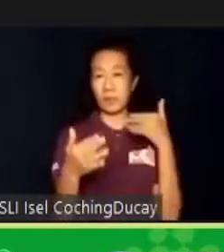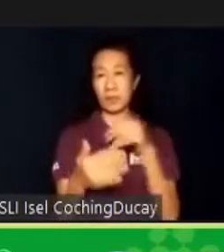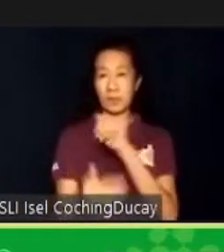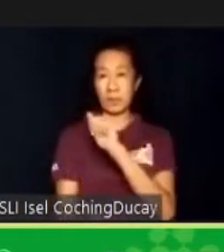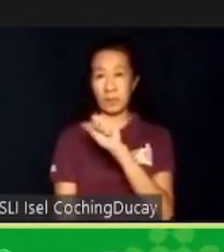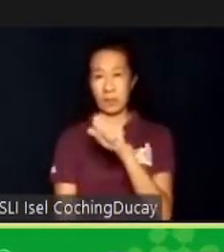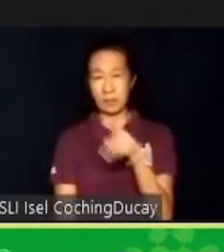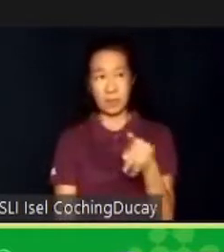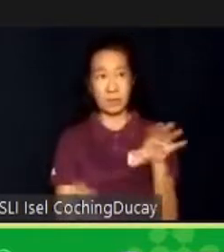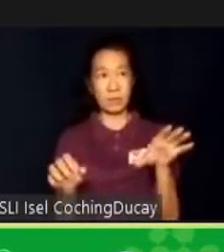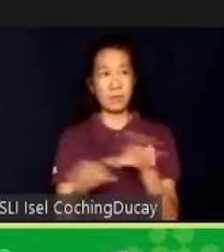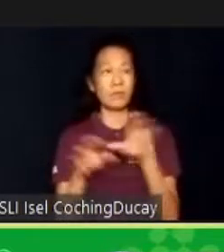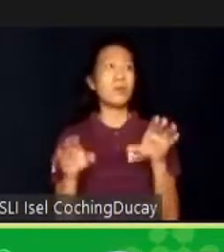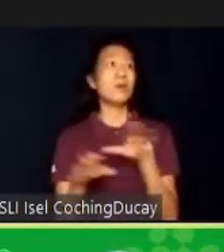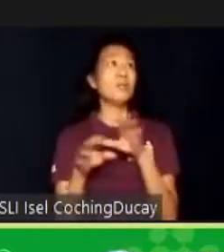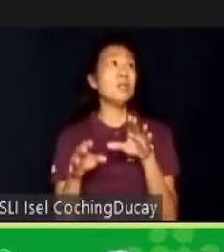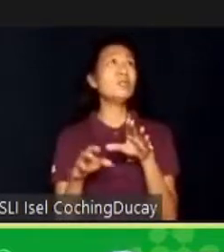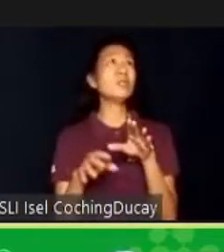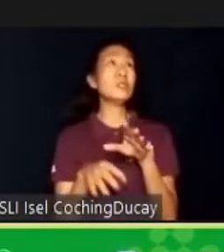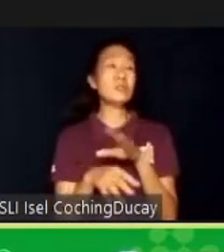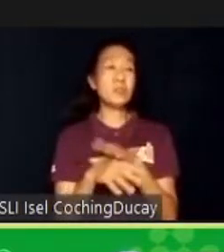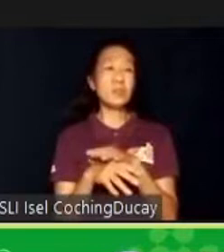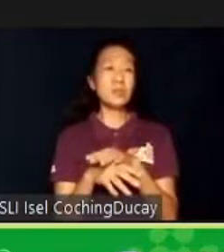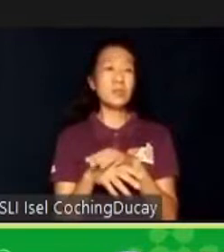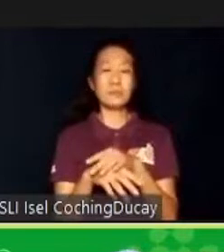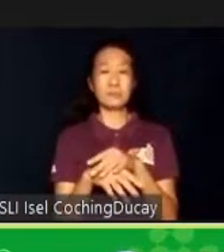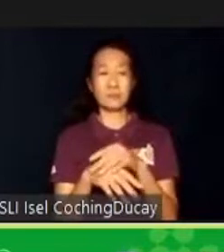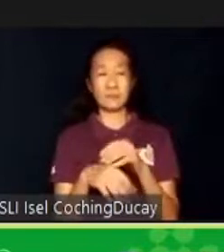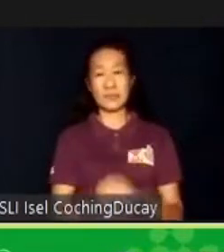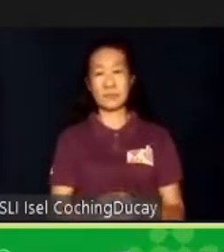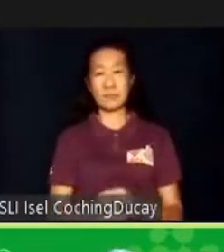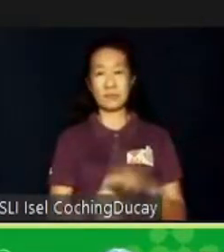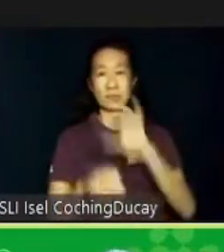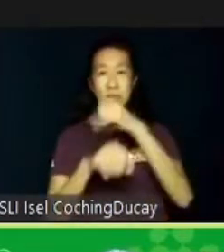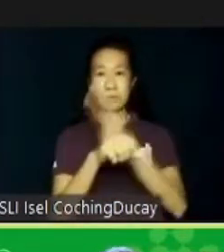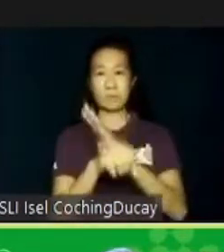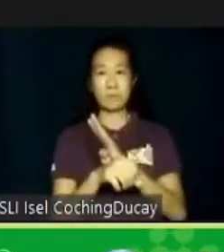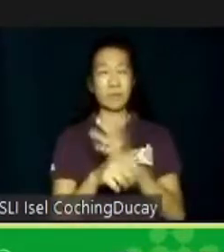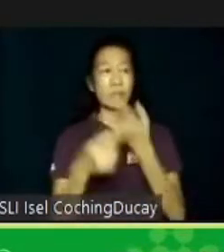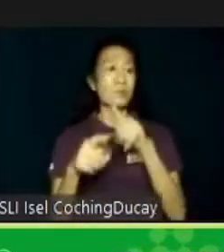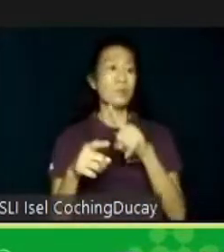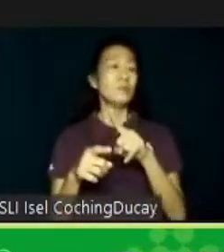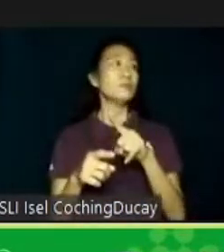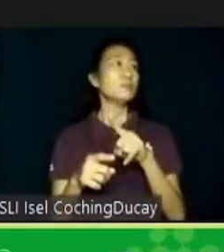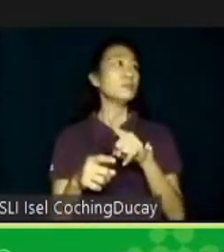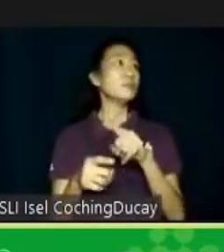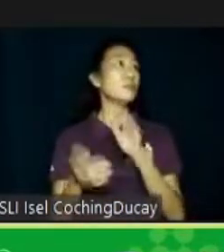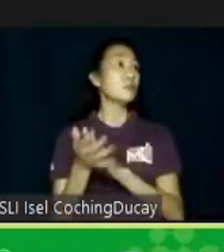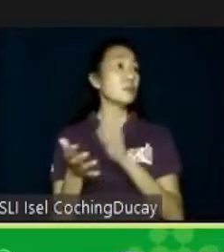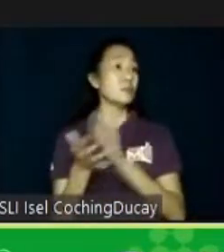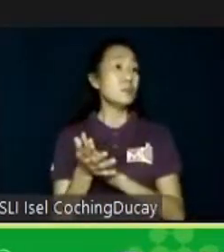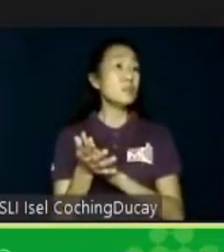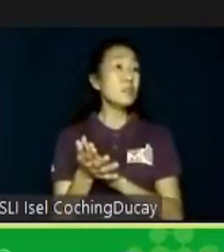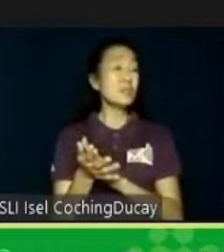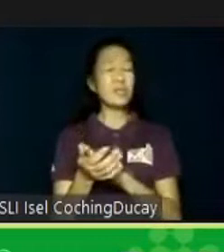autism works, when an adult on the spectrum would like to find a job, they would go through their school. If they go through ASP, they